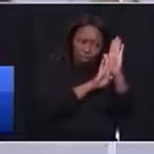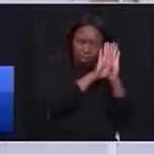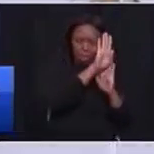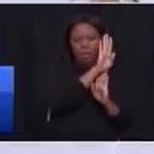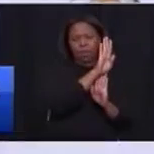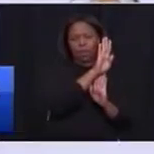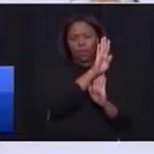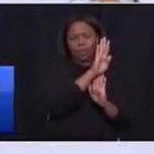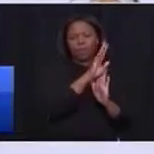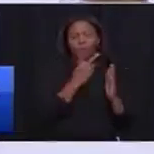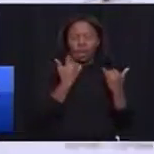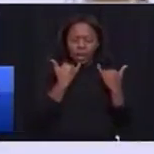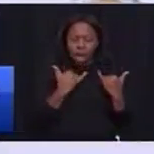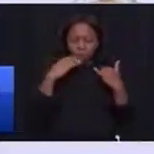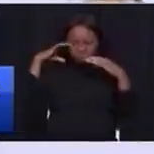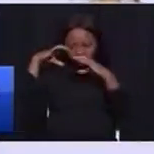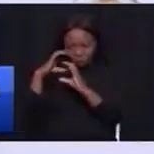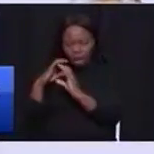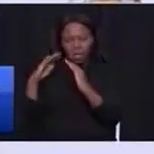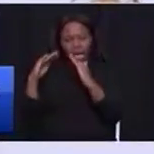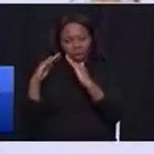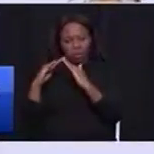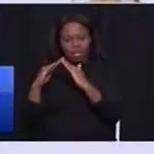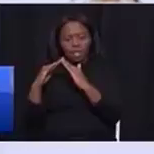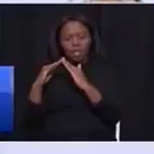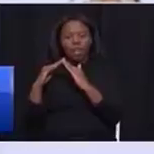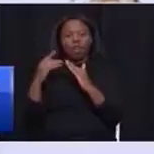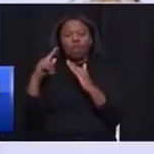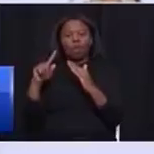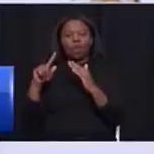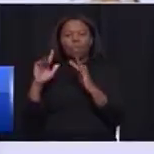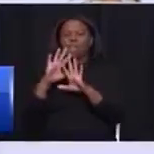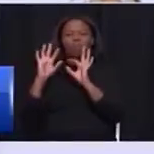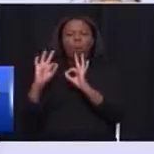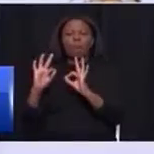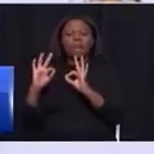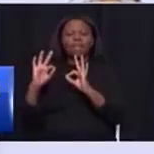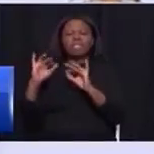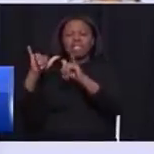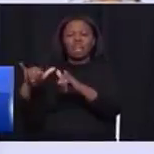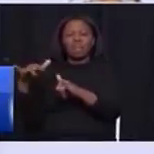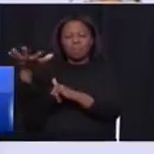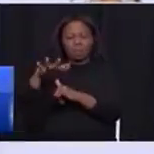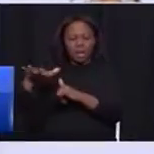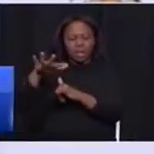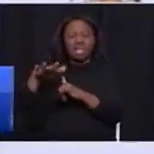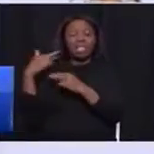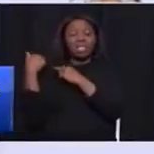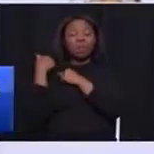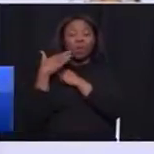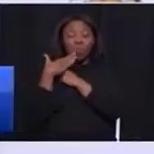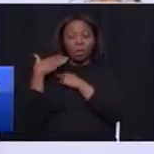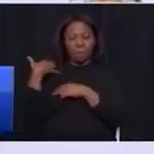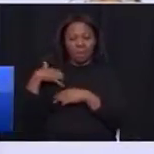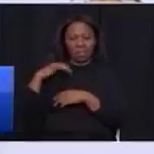regard to the housing-related issues on the upgrading of informal settlements. It is the responsibility of the municipalities,